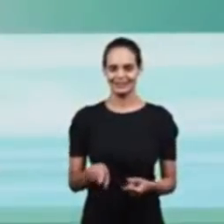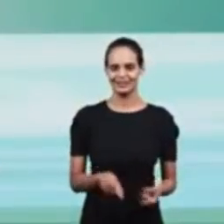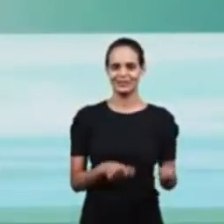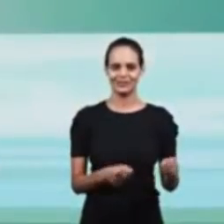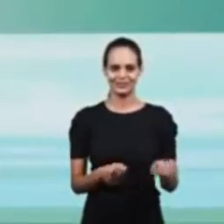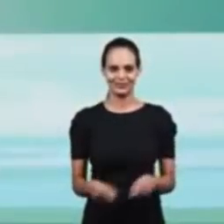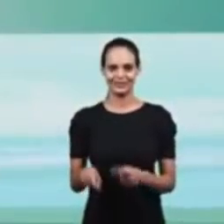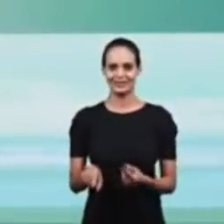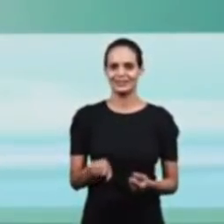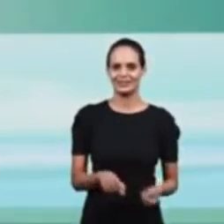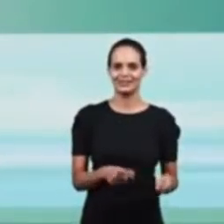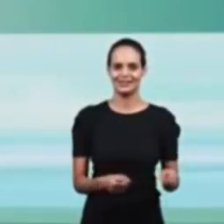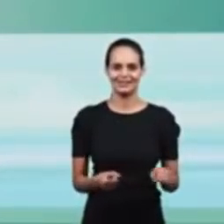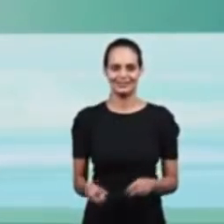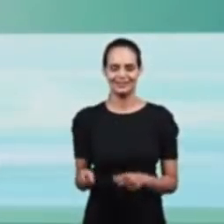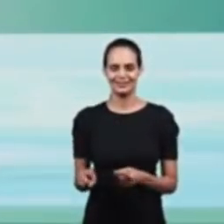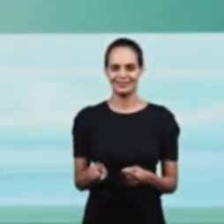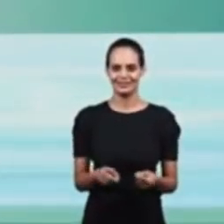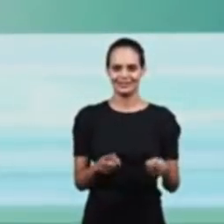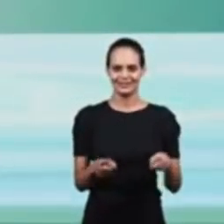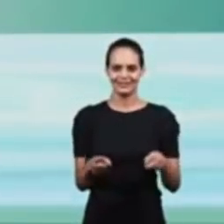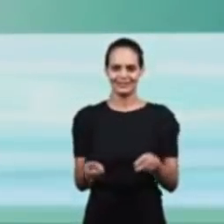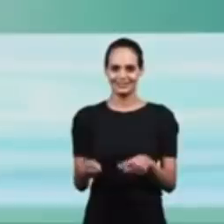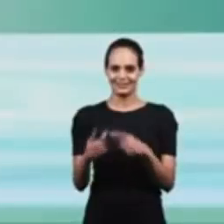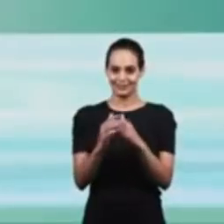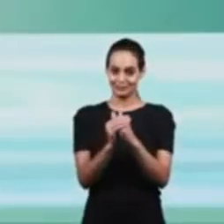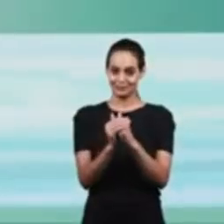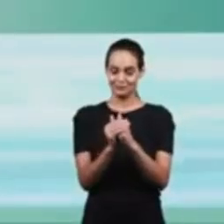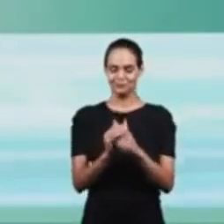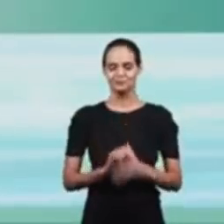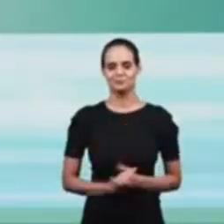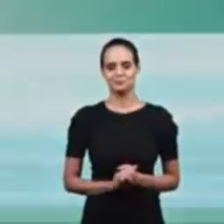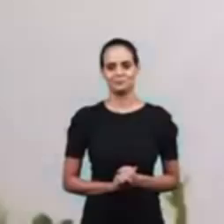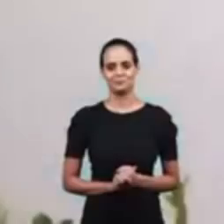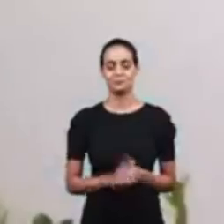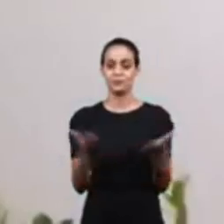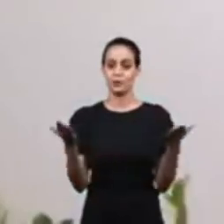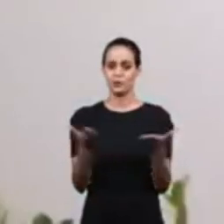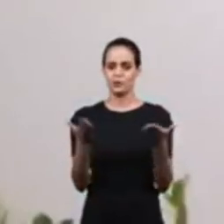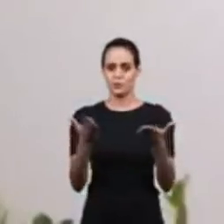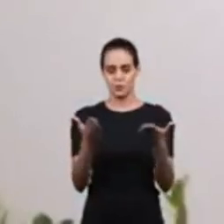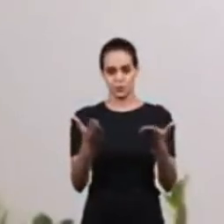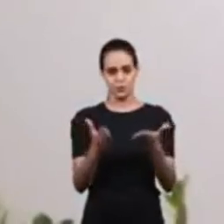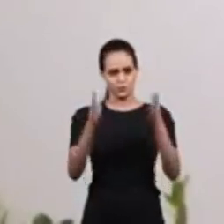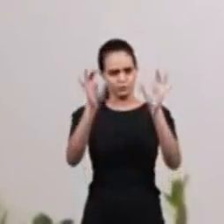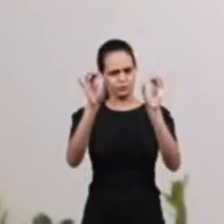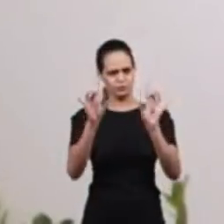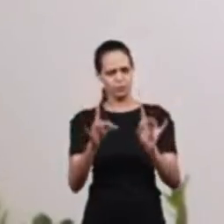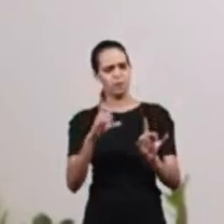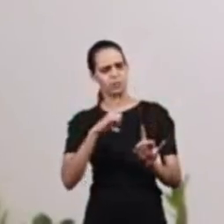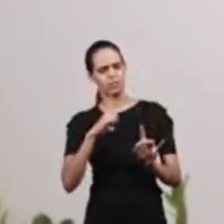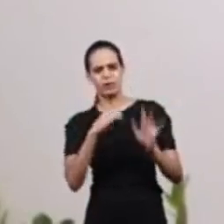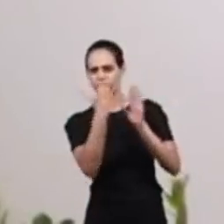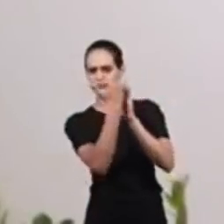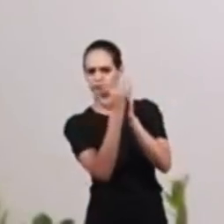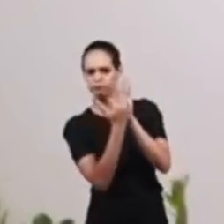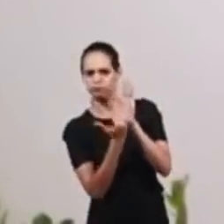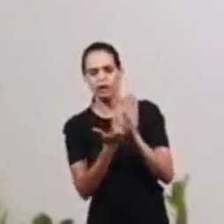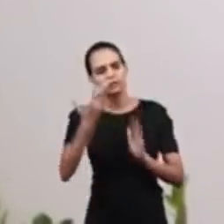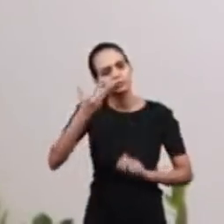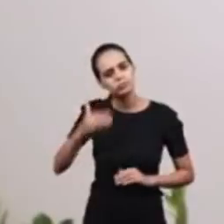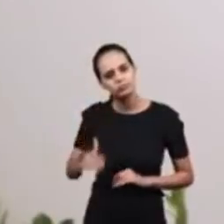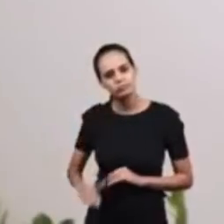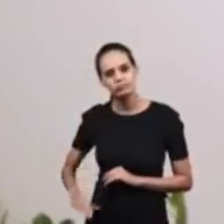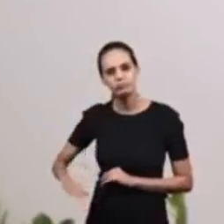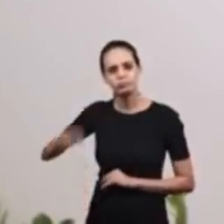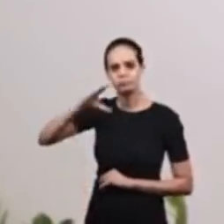que há dentro E no sketch specially preparado para os